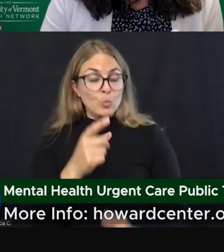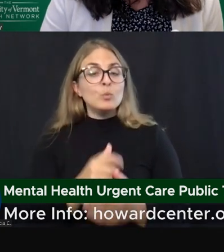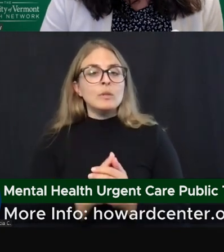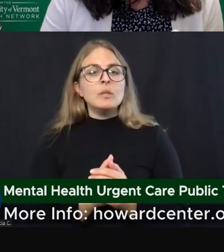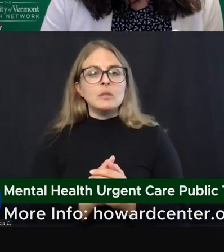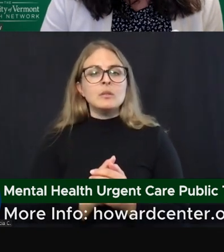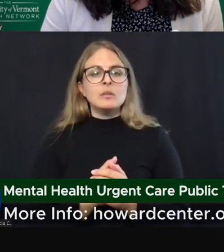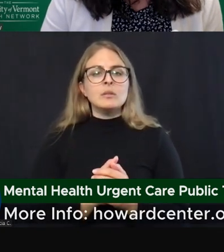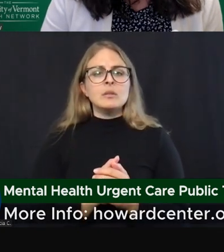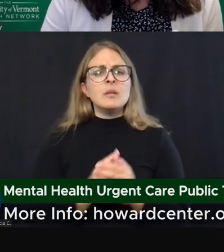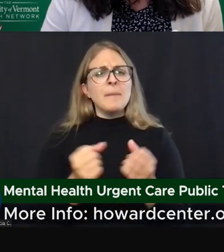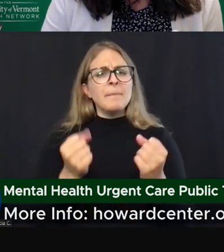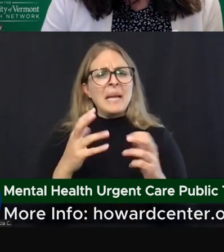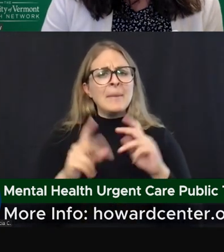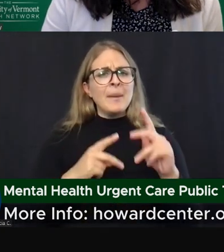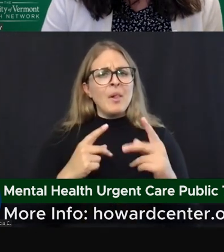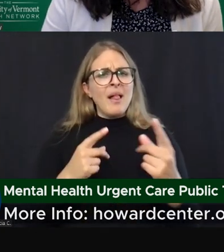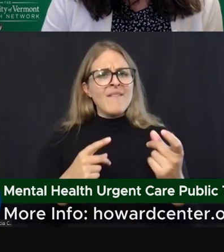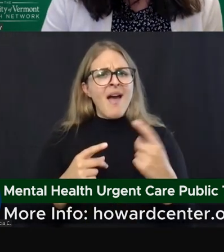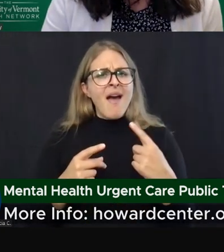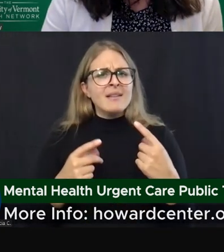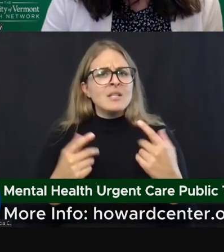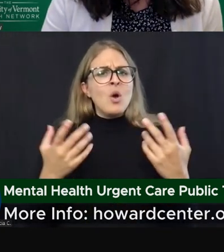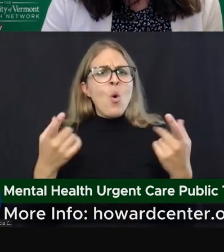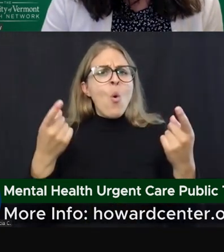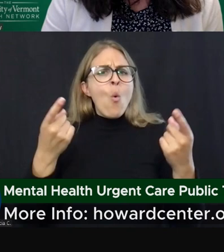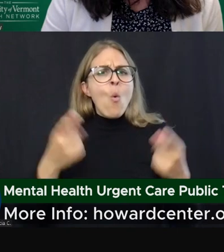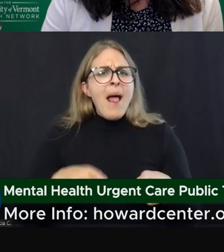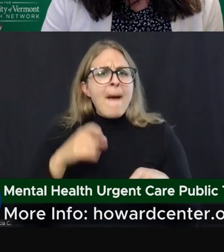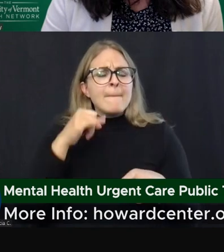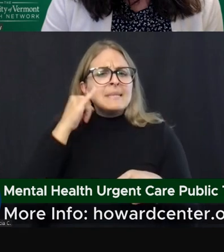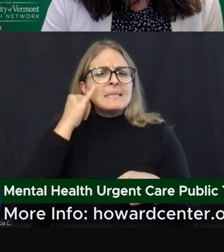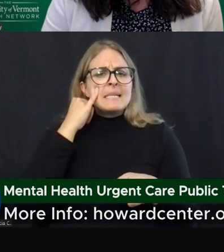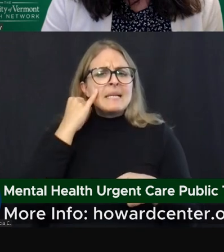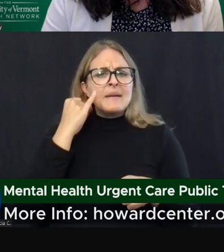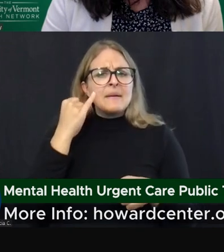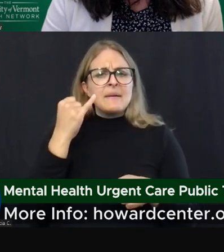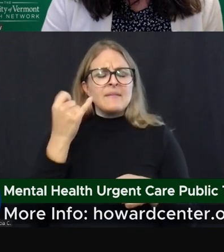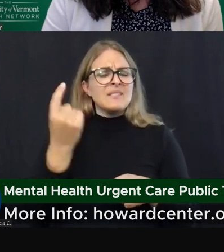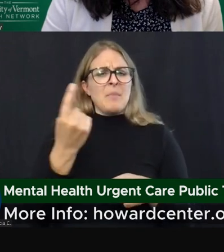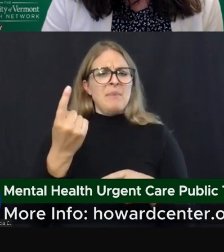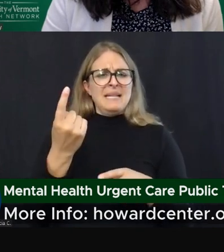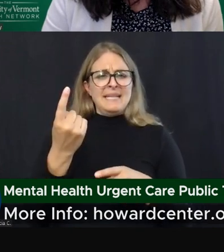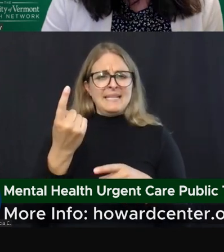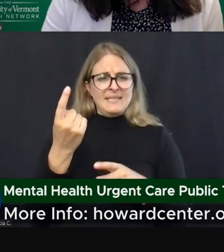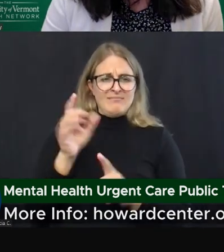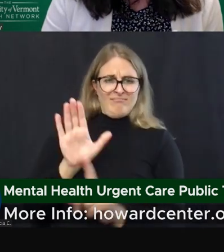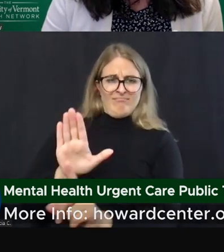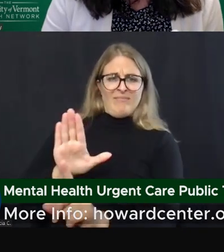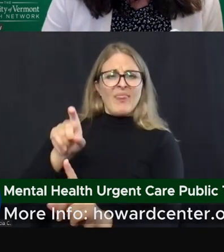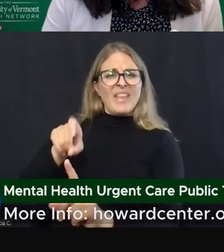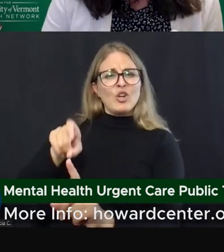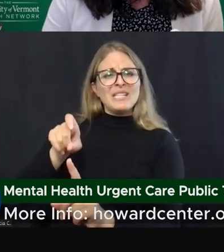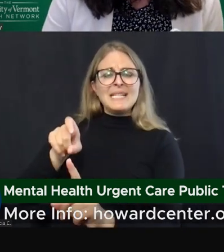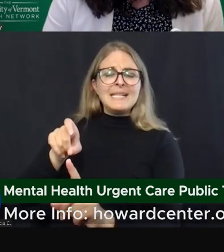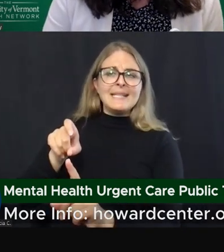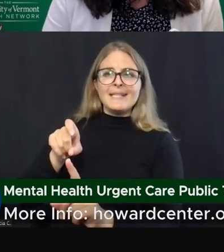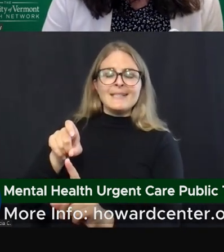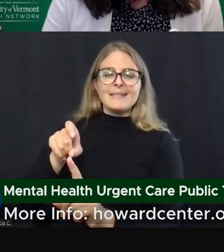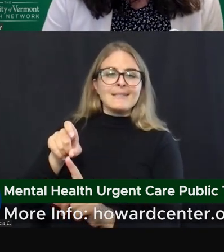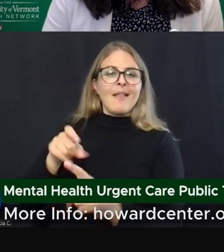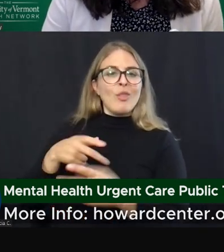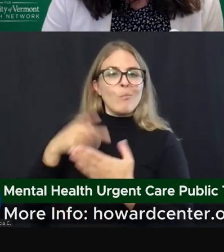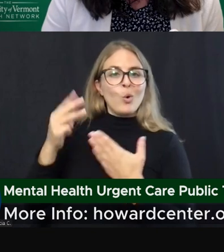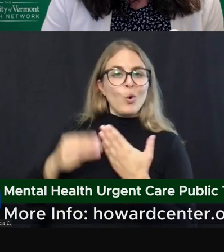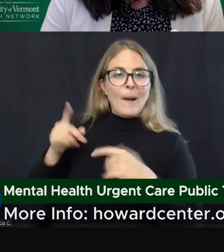A number of people have asked what happens if somebody's needs exceed those of the program.